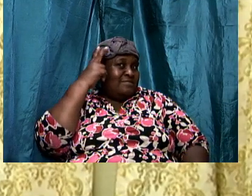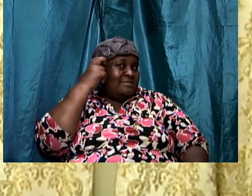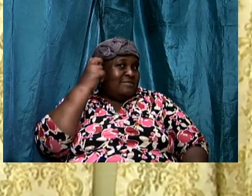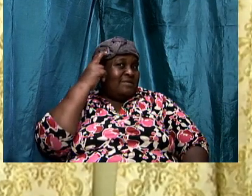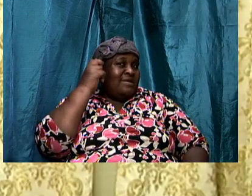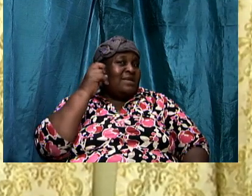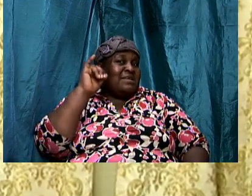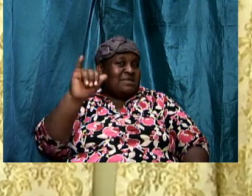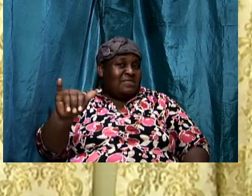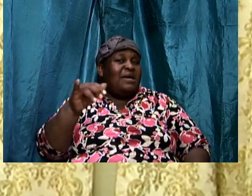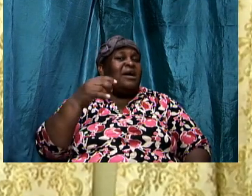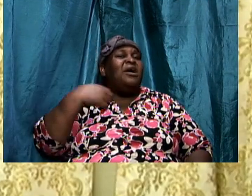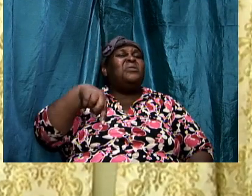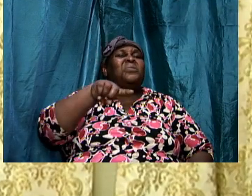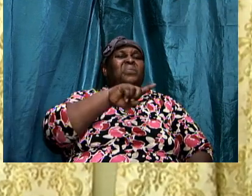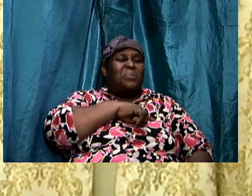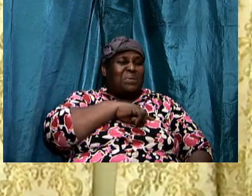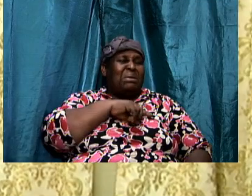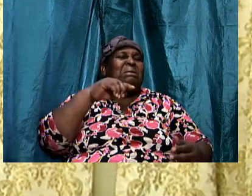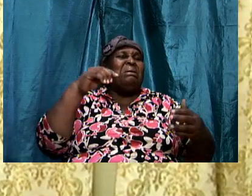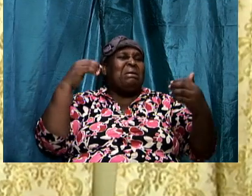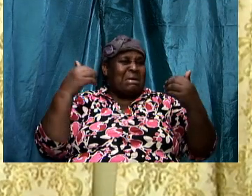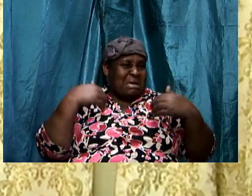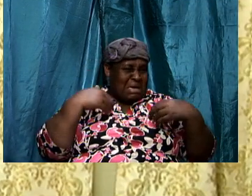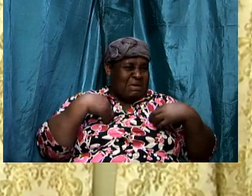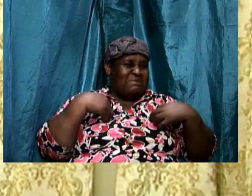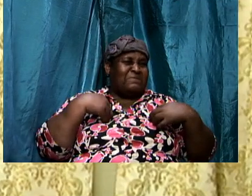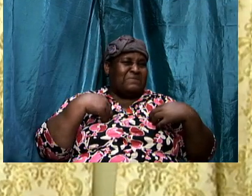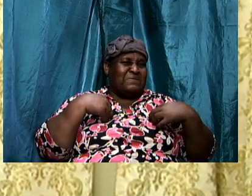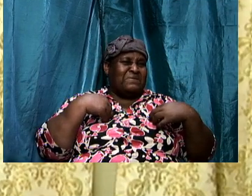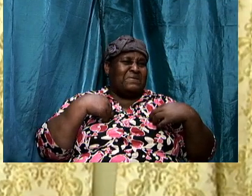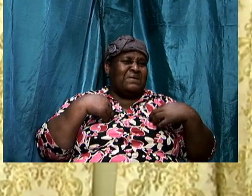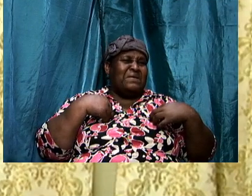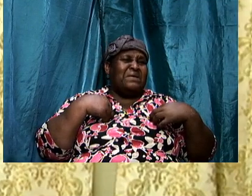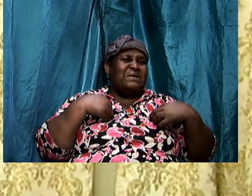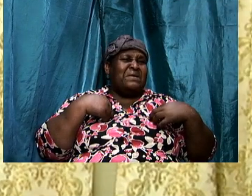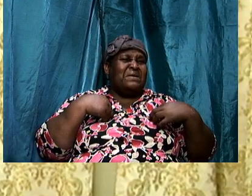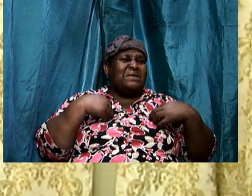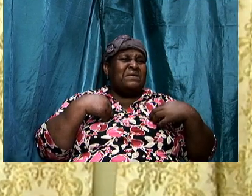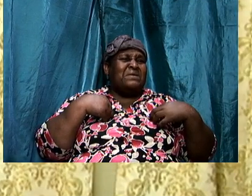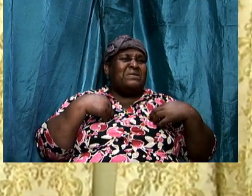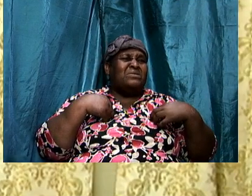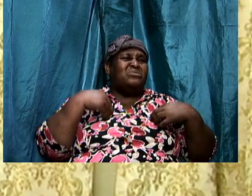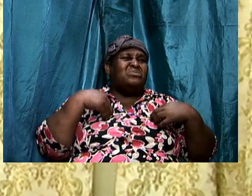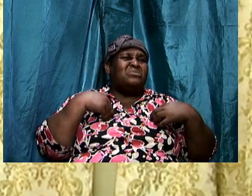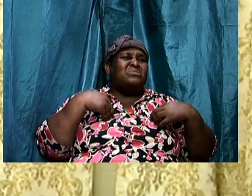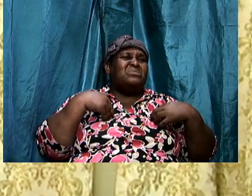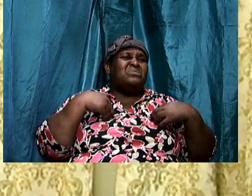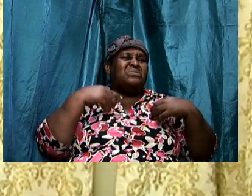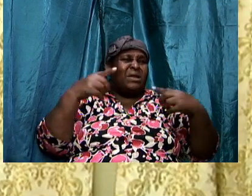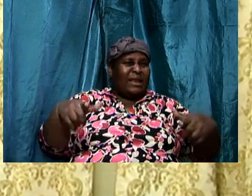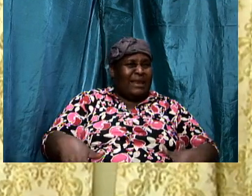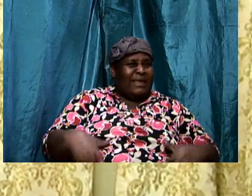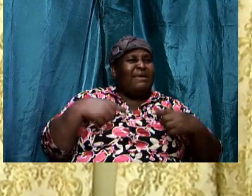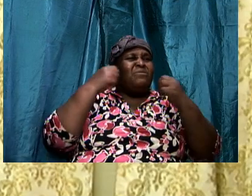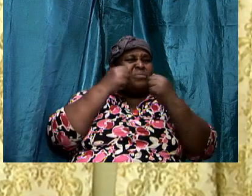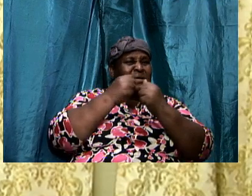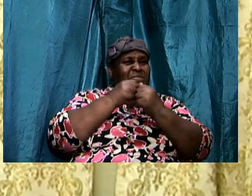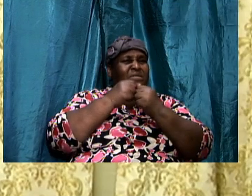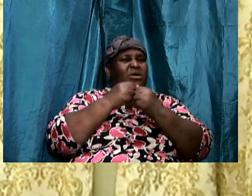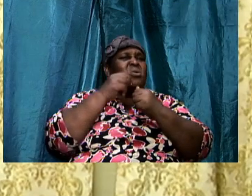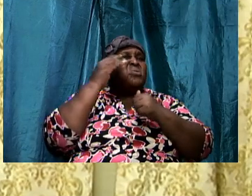That we. Have to. Contend with. Knows. A thing. Or two. About. Warfare.